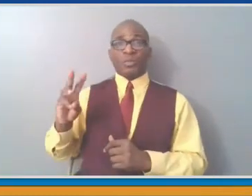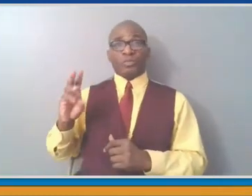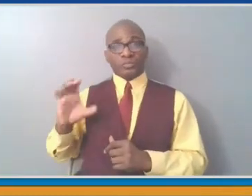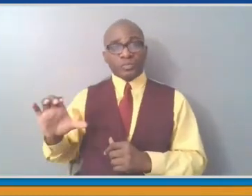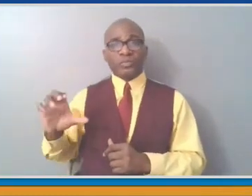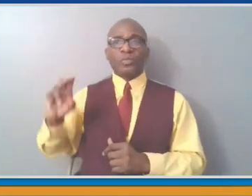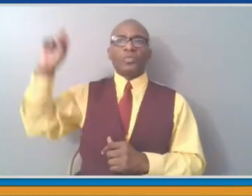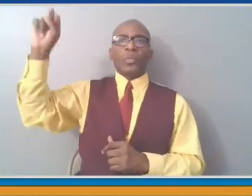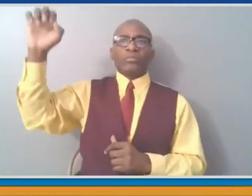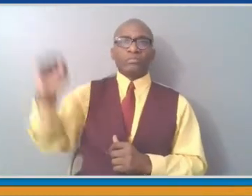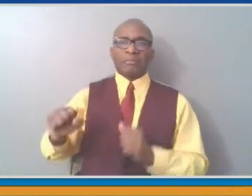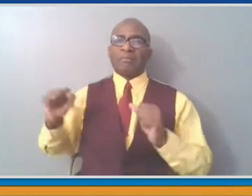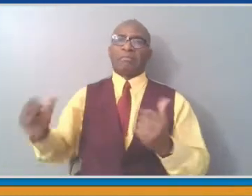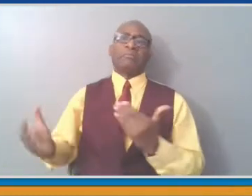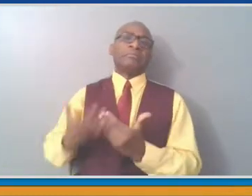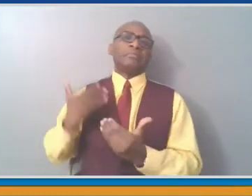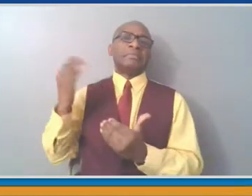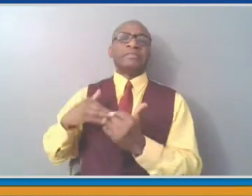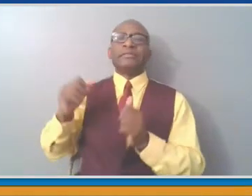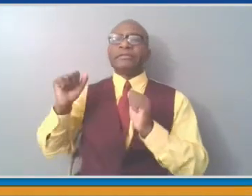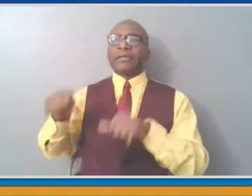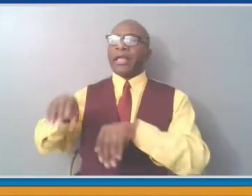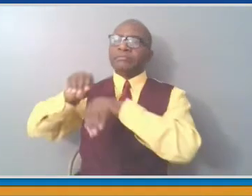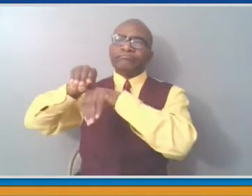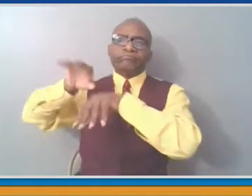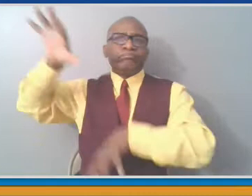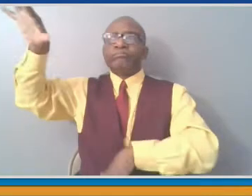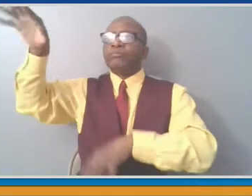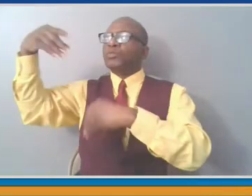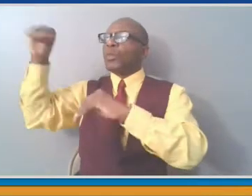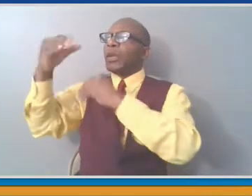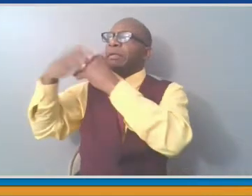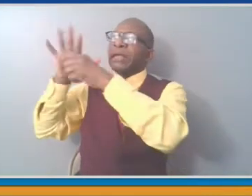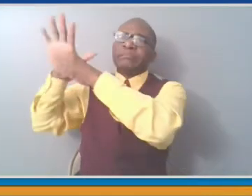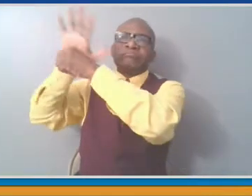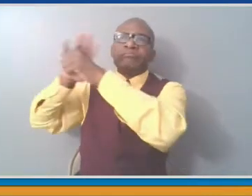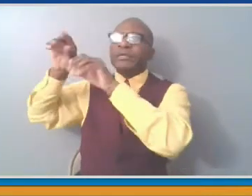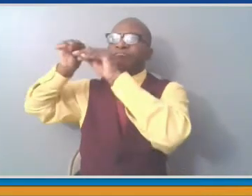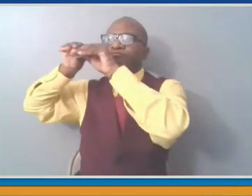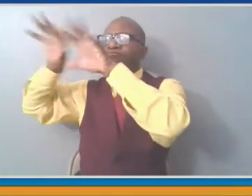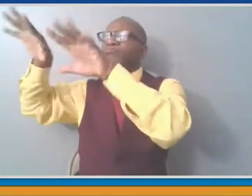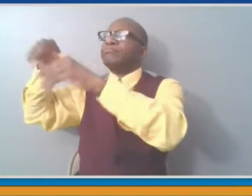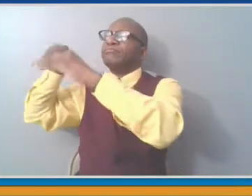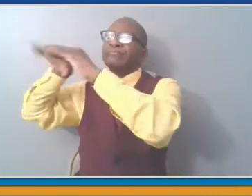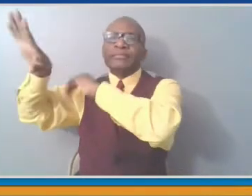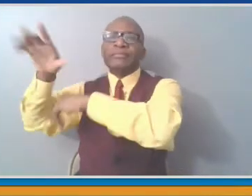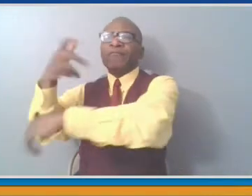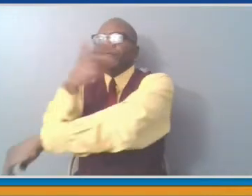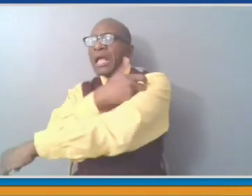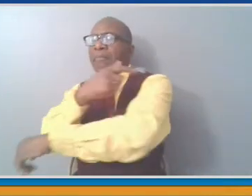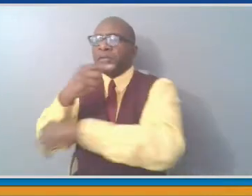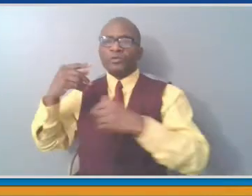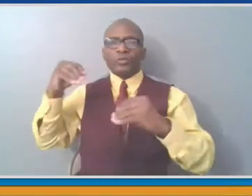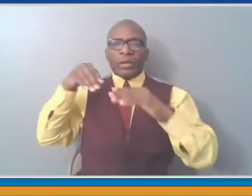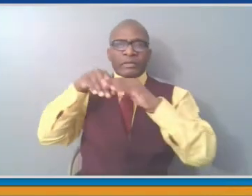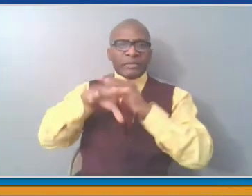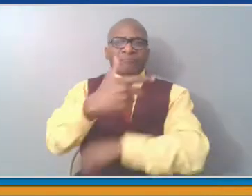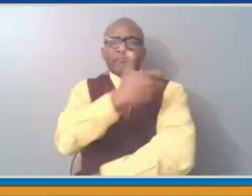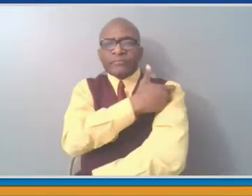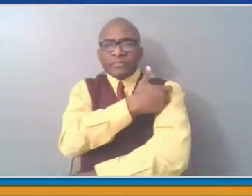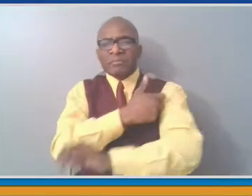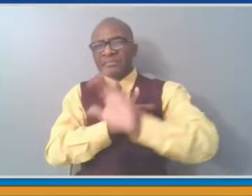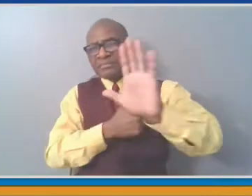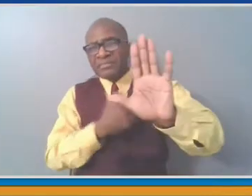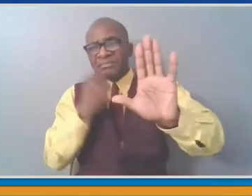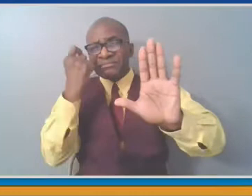availability to get a shot. And right now, with the Johnson & Johnson pause, we are still administering Pfizer and Moderna,